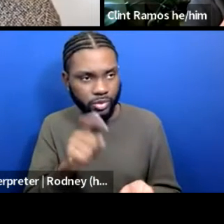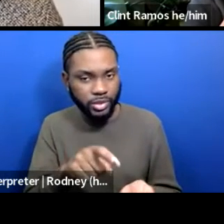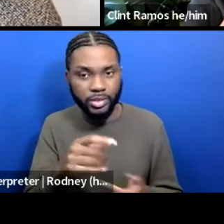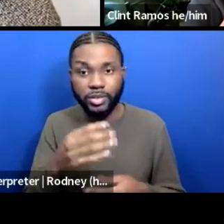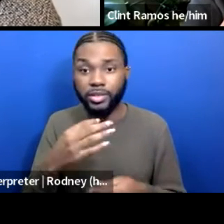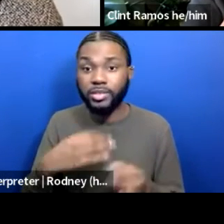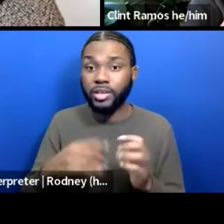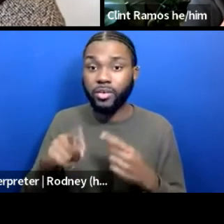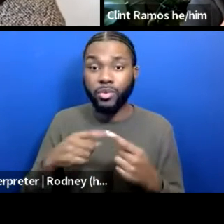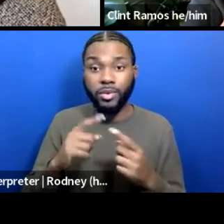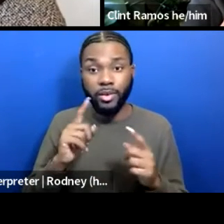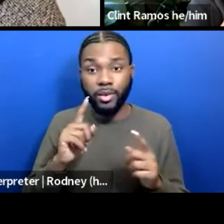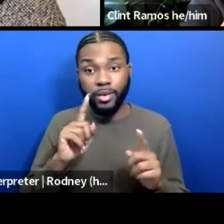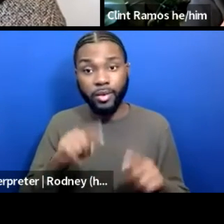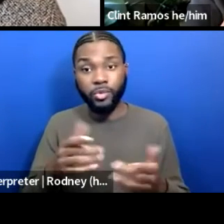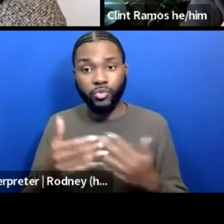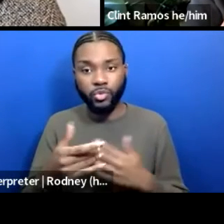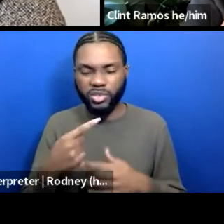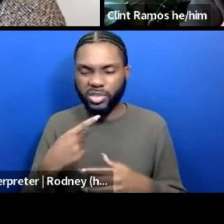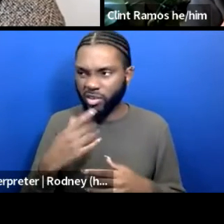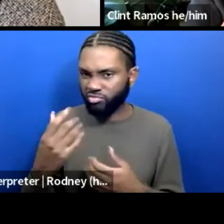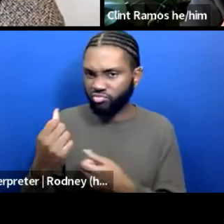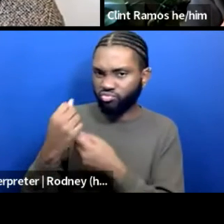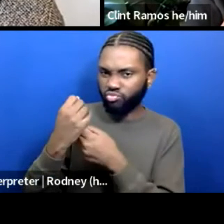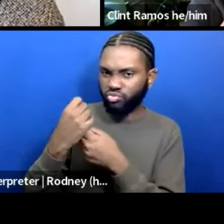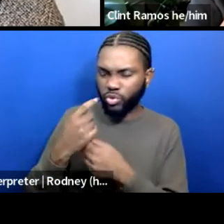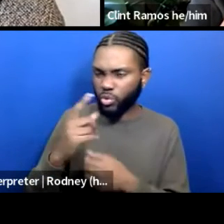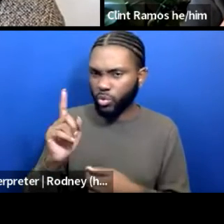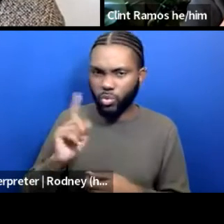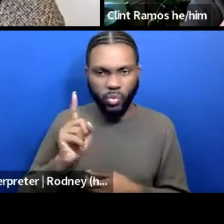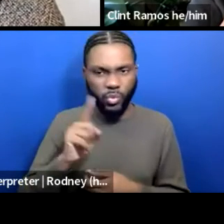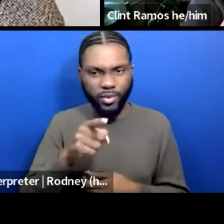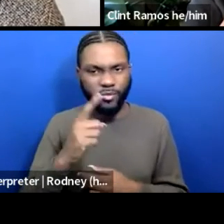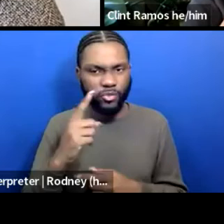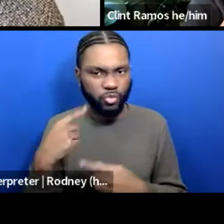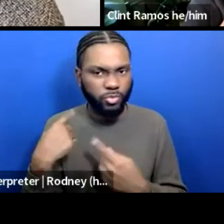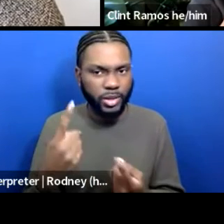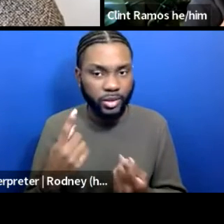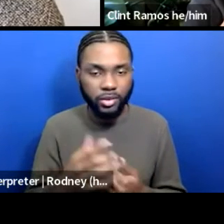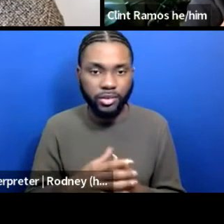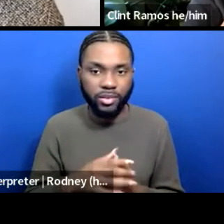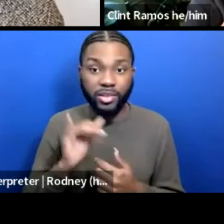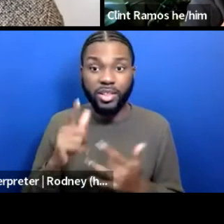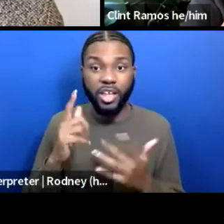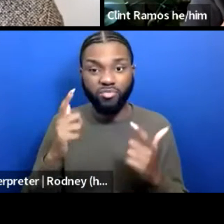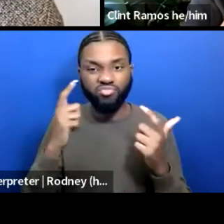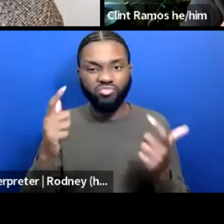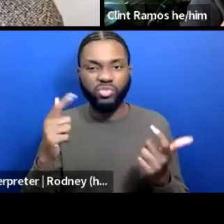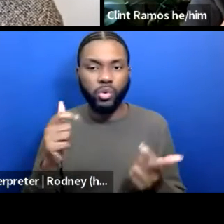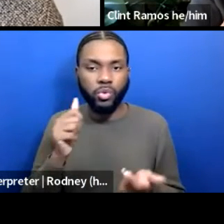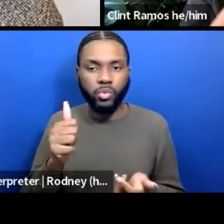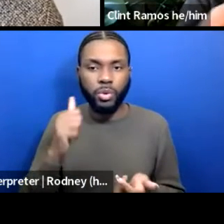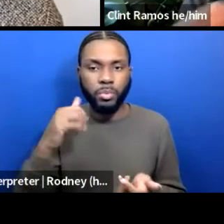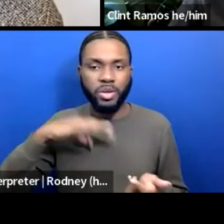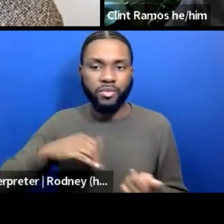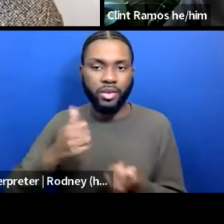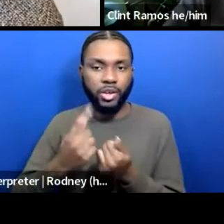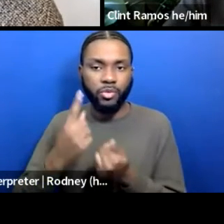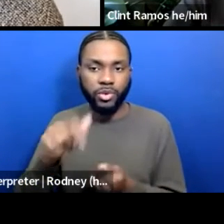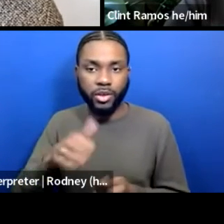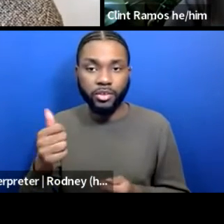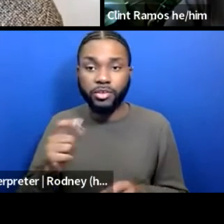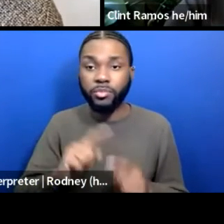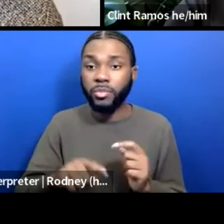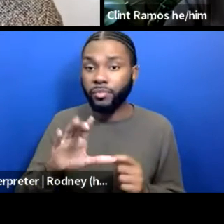been? That entitlement is not going to bring anyone's best forward. Clint, feel free to jump in. also have some questions